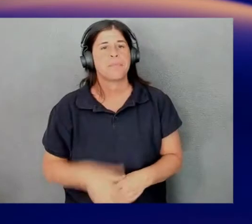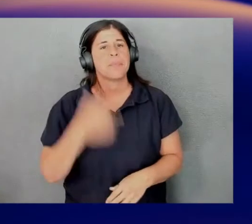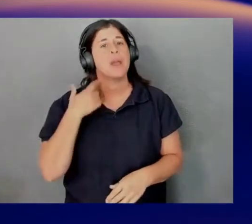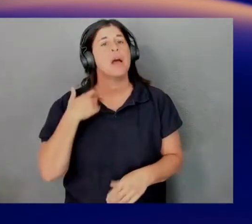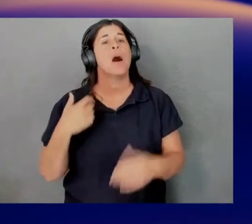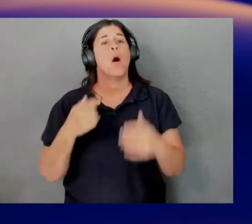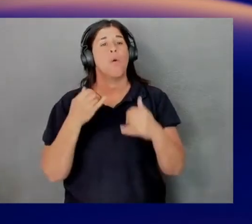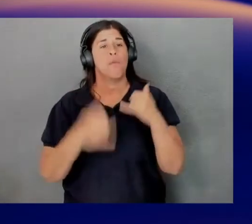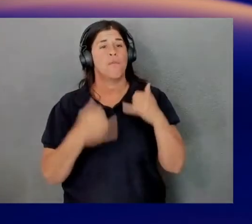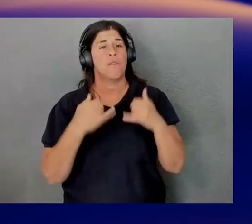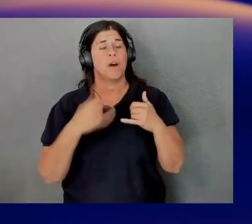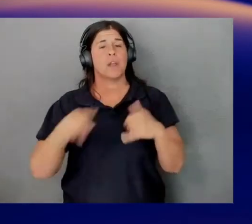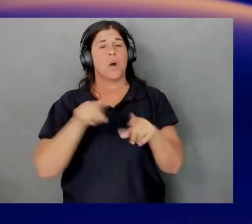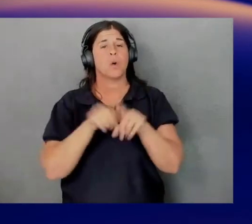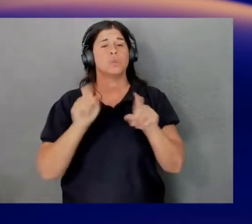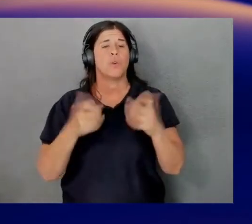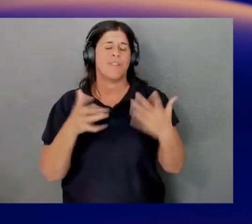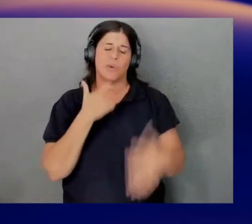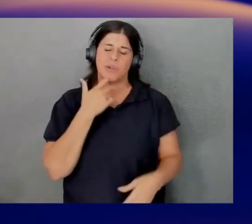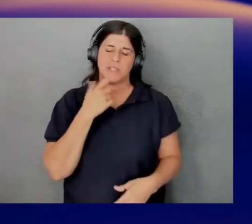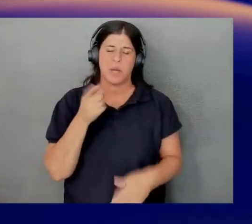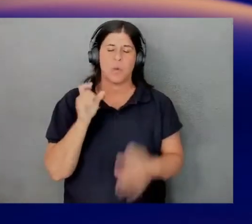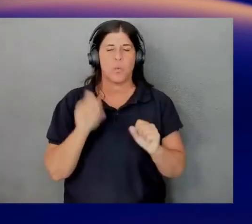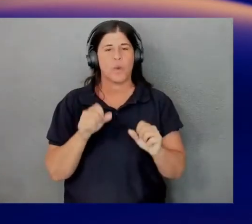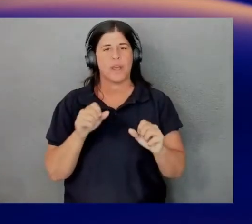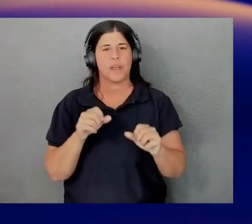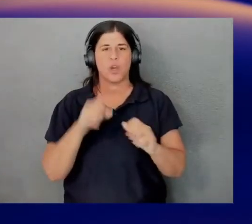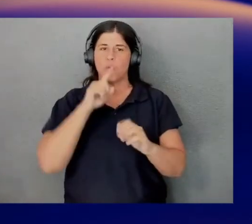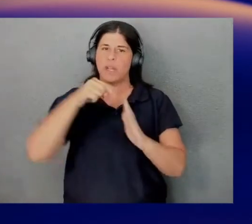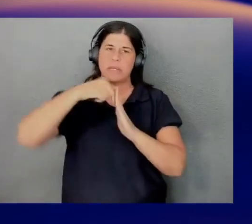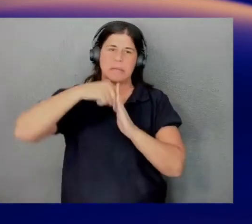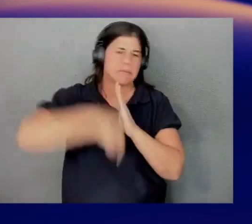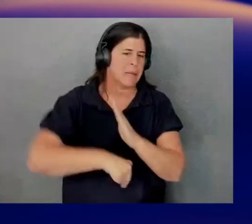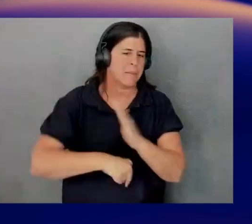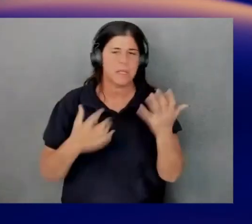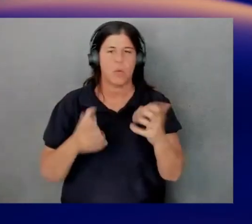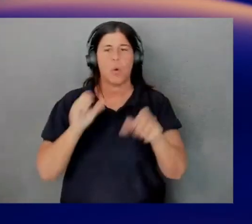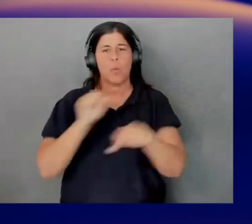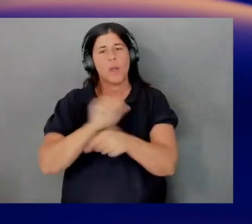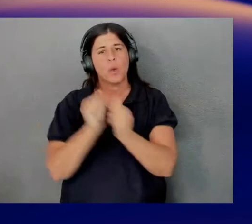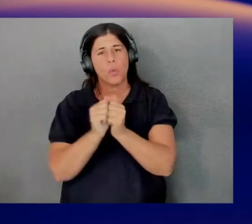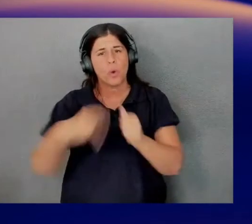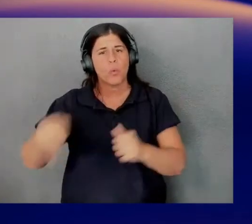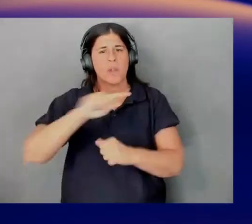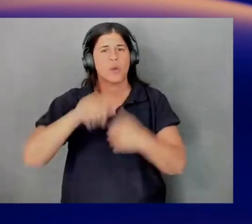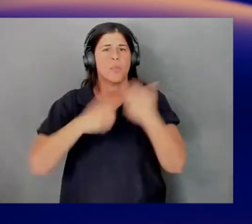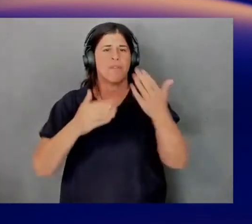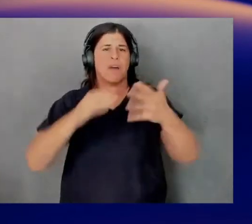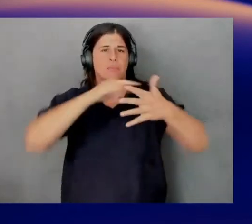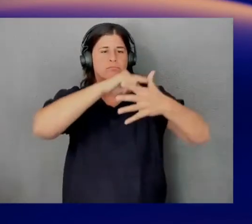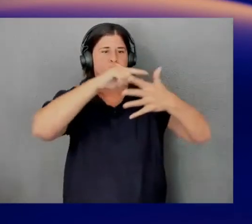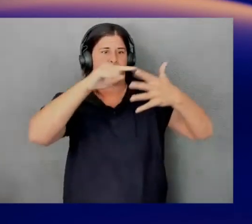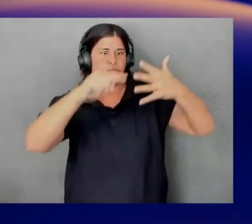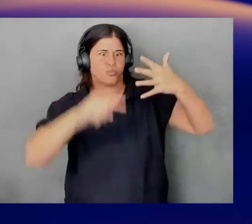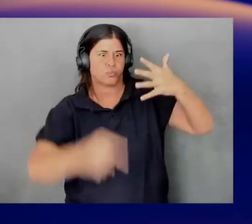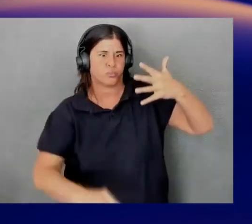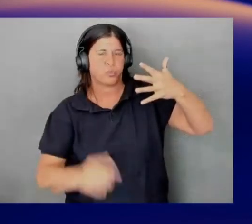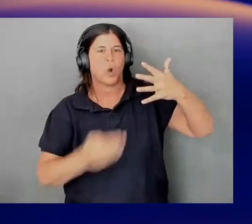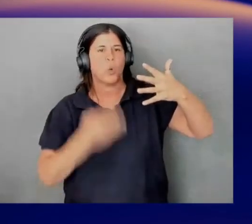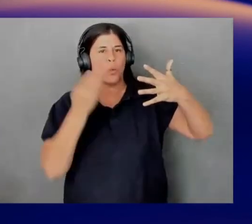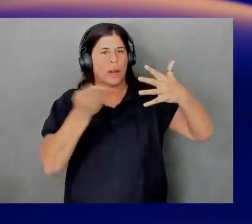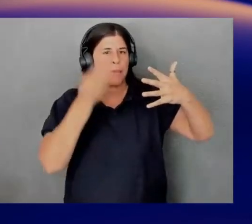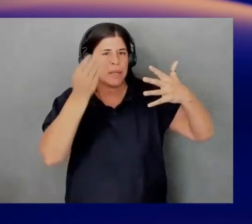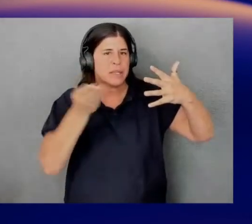we could also, as I said, like, we could go as deep as possible. So, we could work with you to provide with a list of recommendations and the next steps. So,